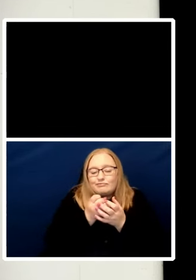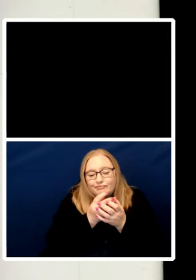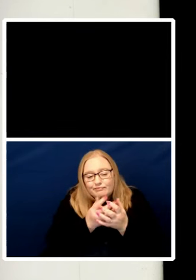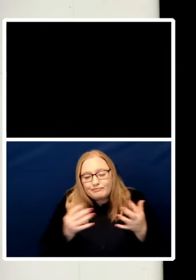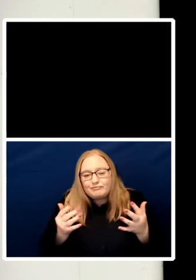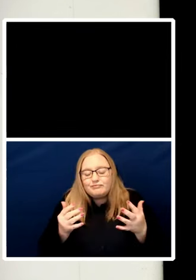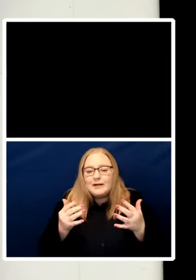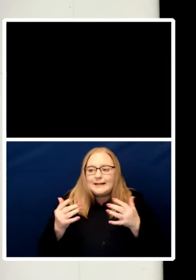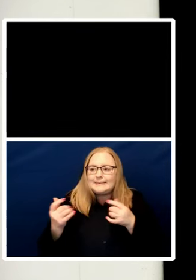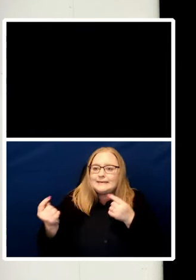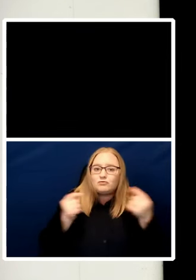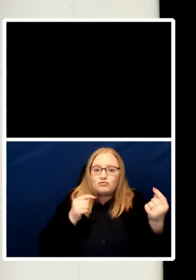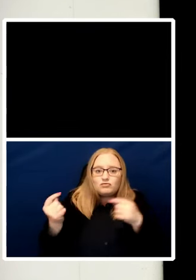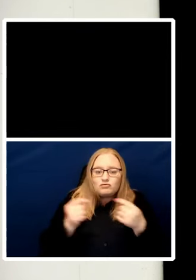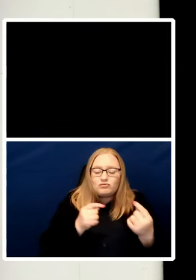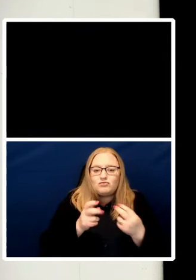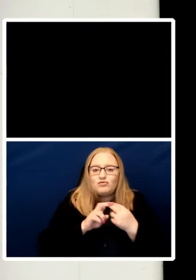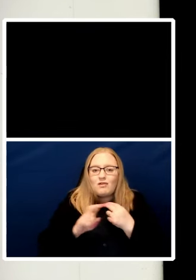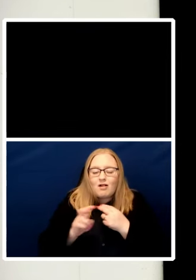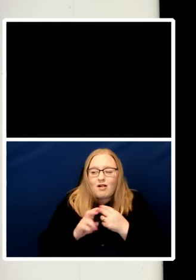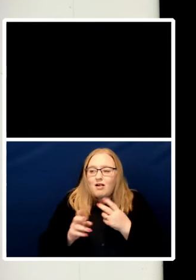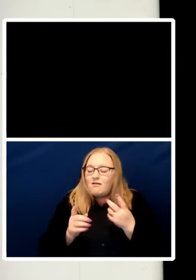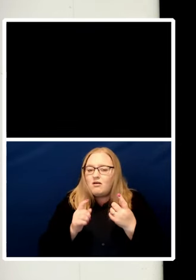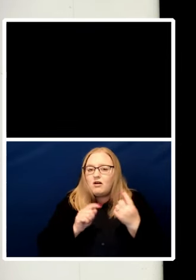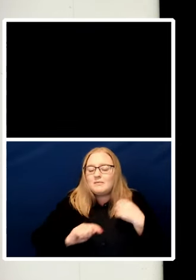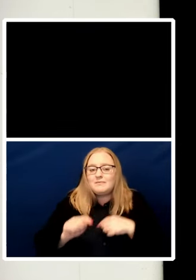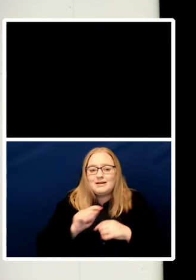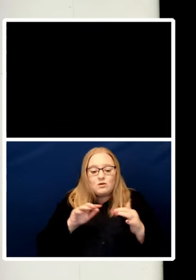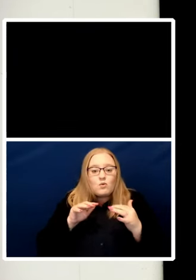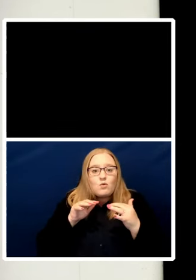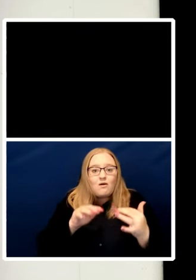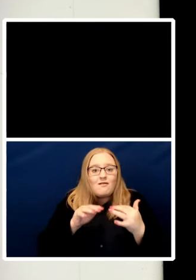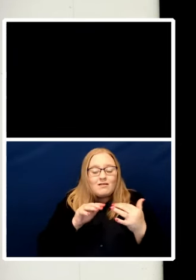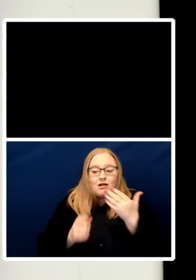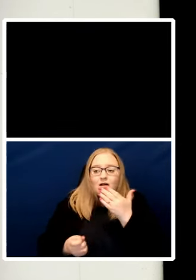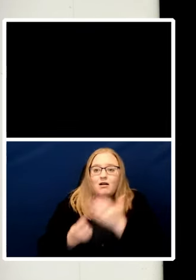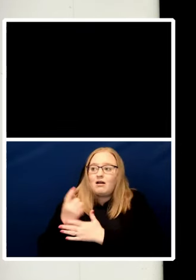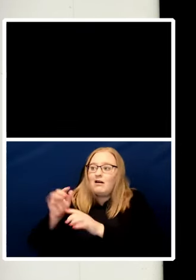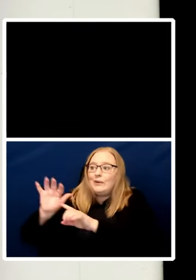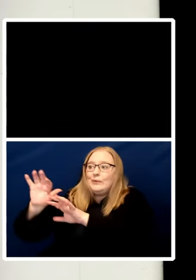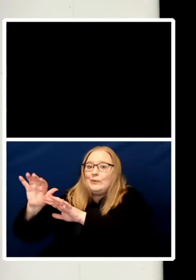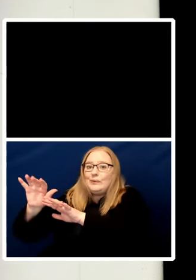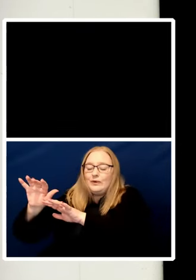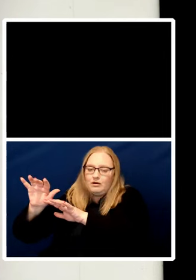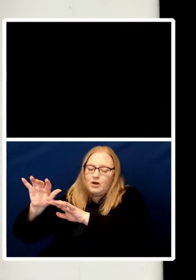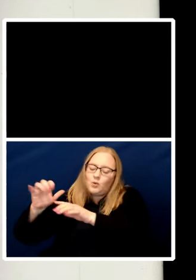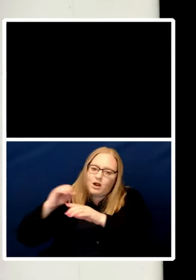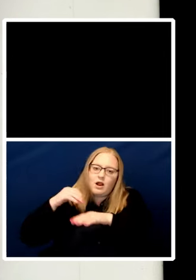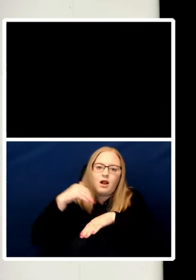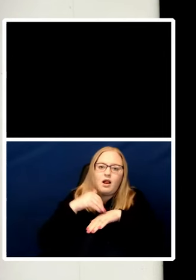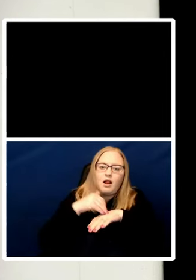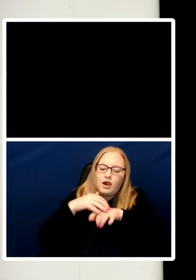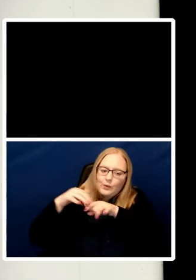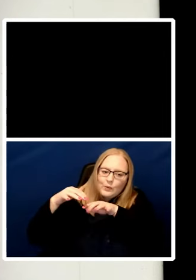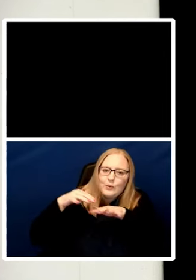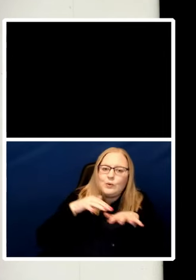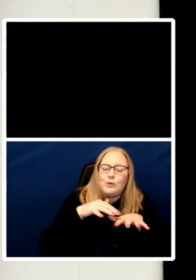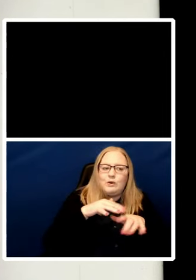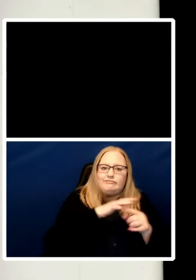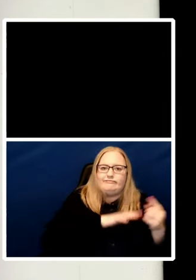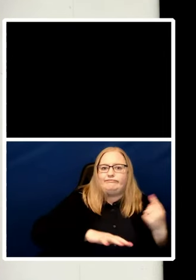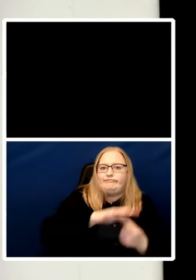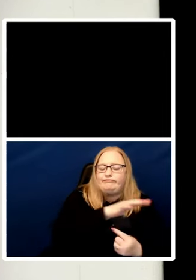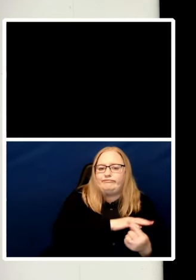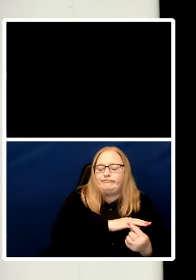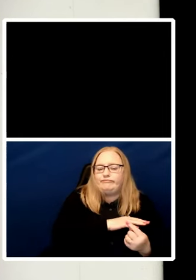anywhere perilous for people everywhere. As a currency of values, human